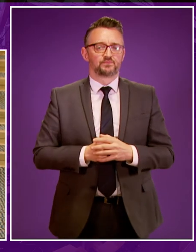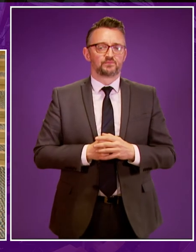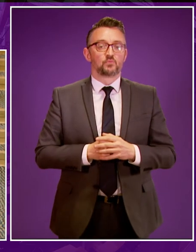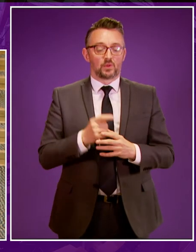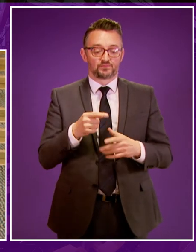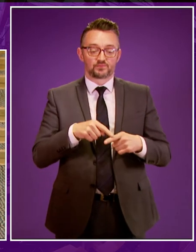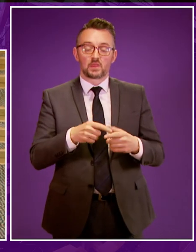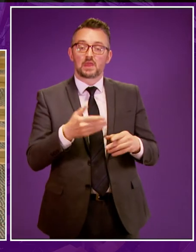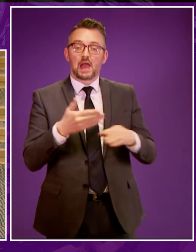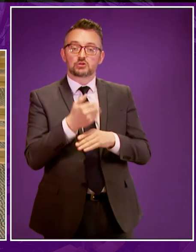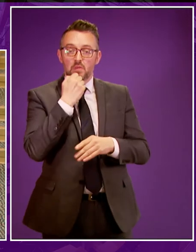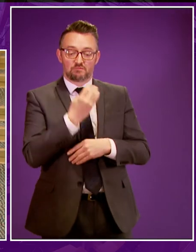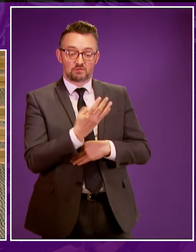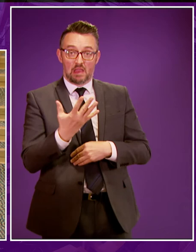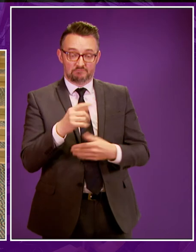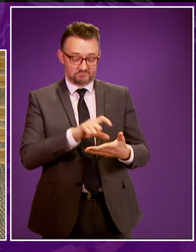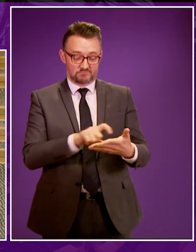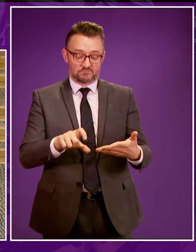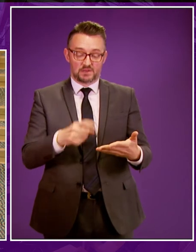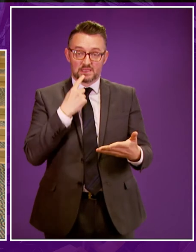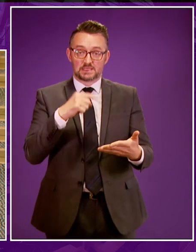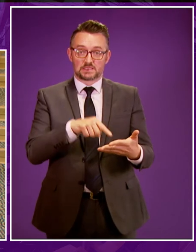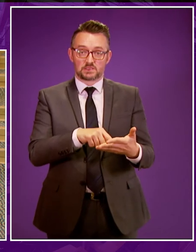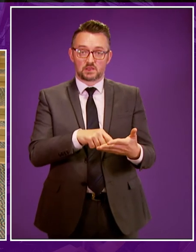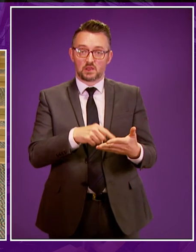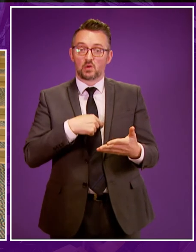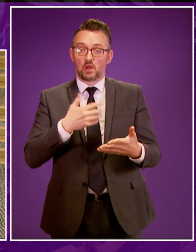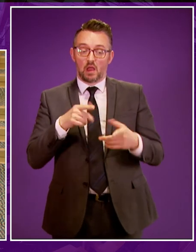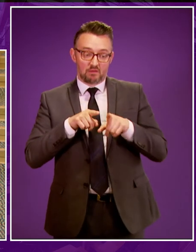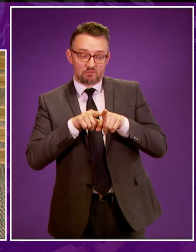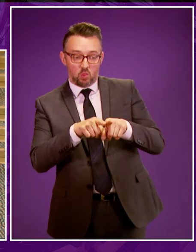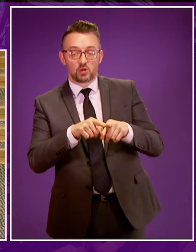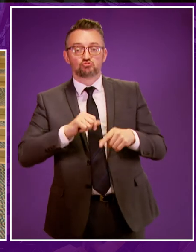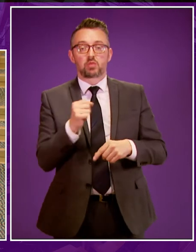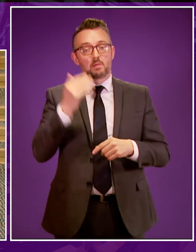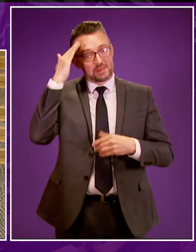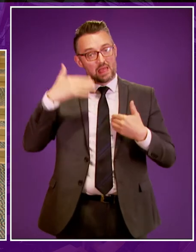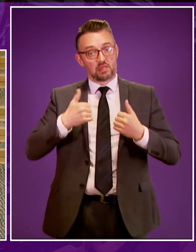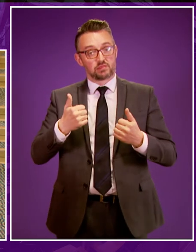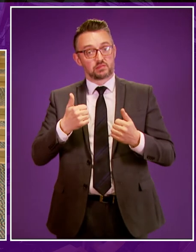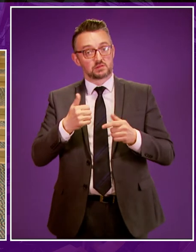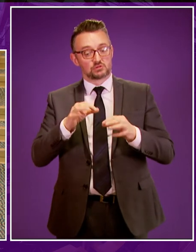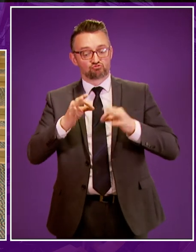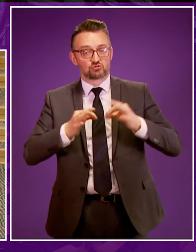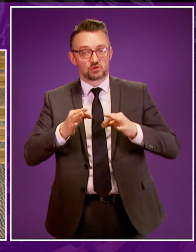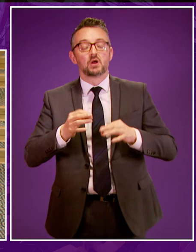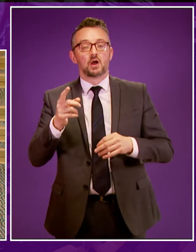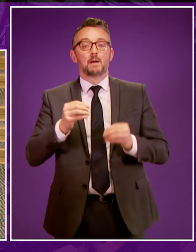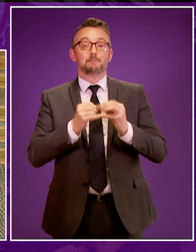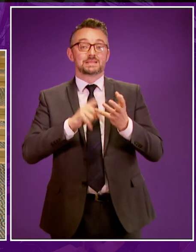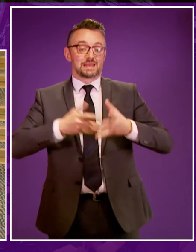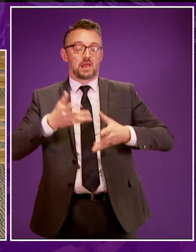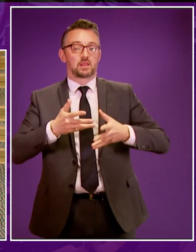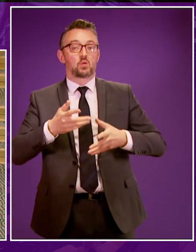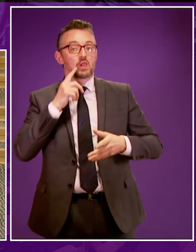Action 45 states that we will ensure that in line with Scotland's mental health strategy BSL users should get the right help at the right